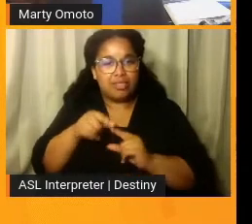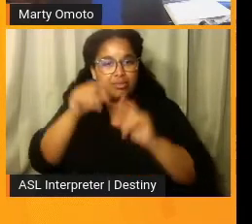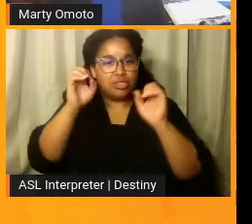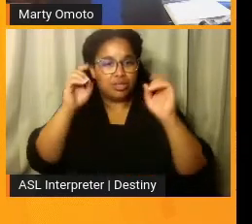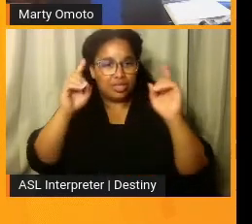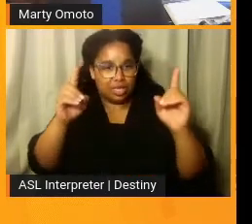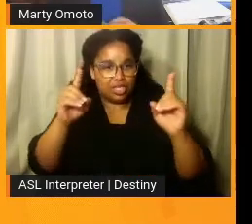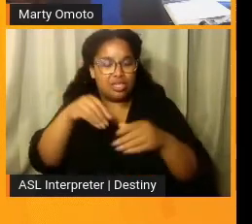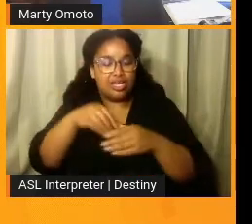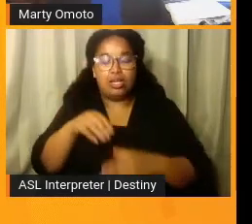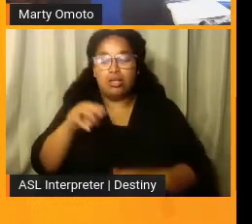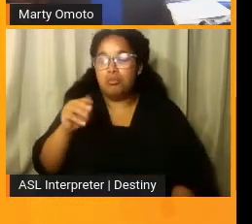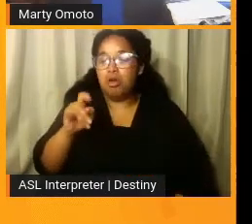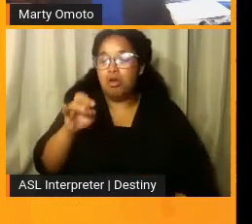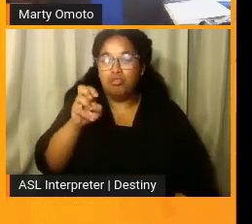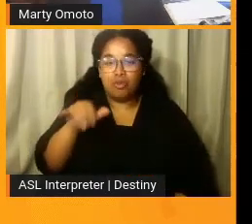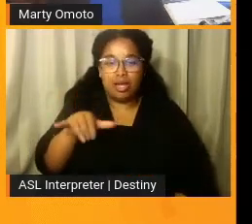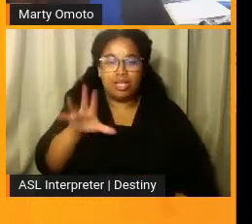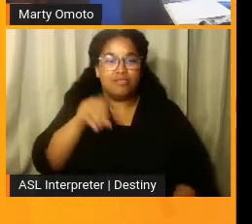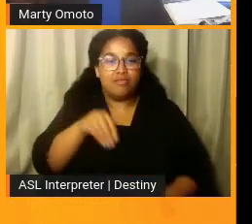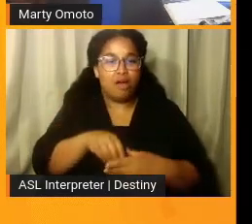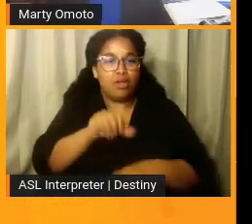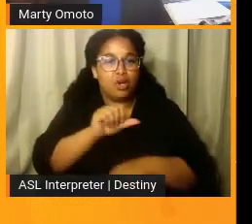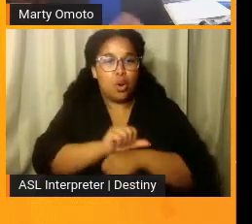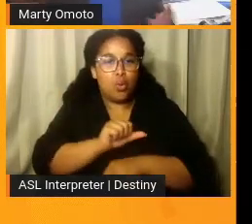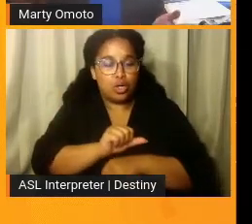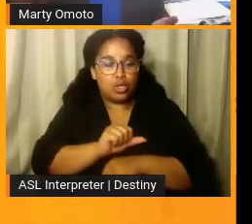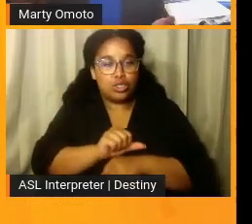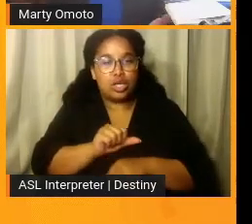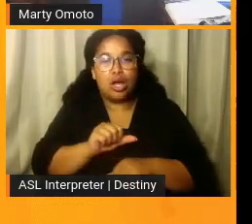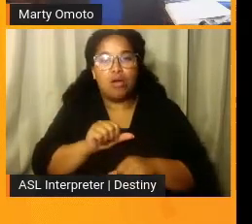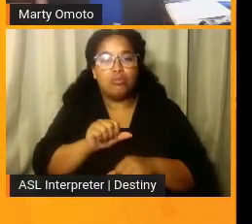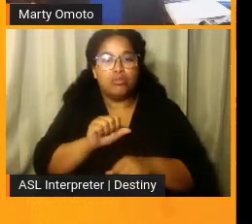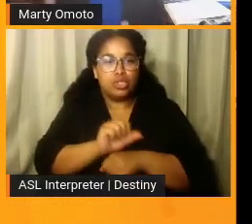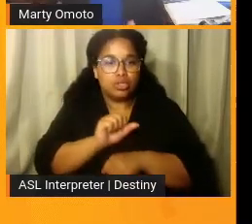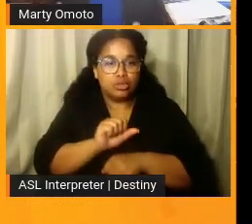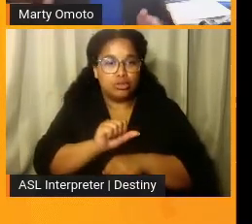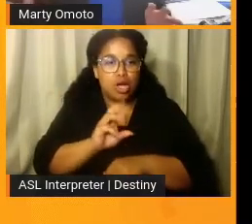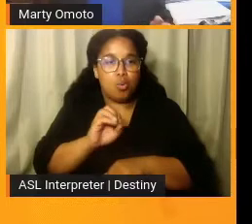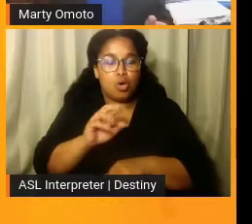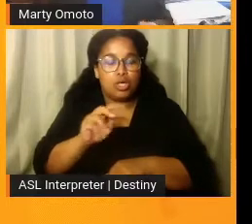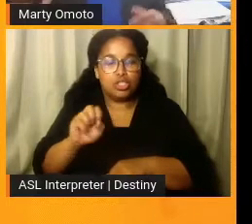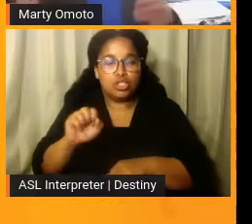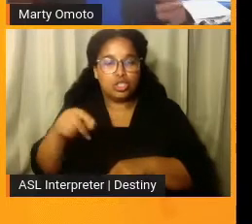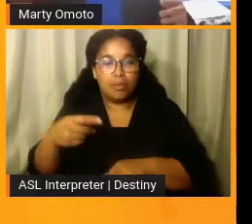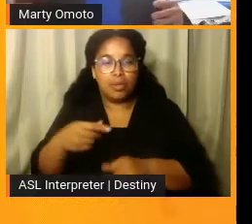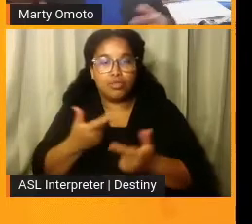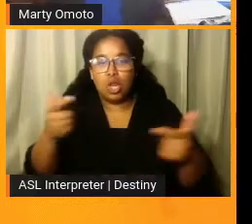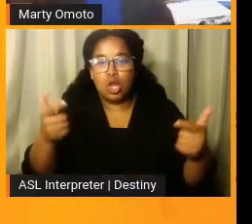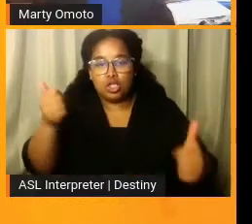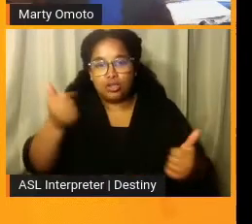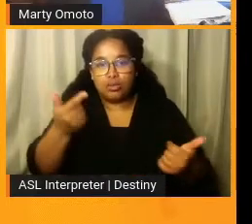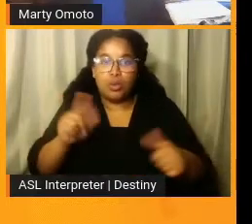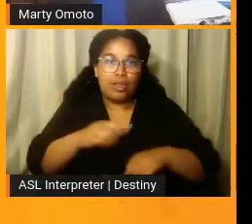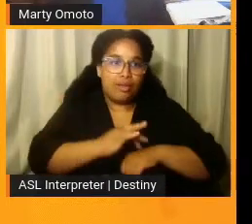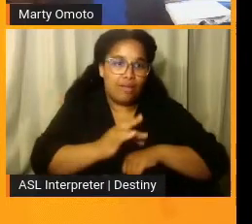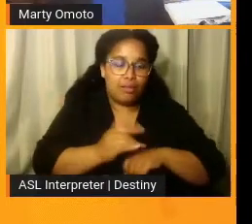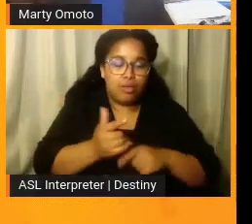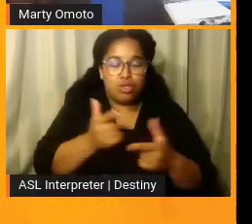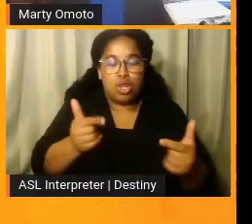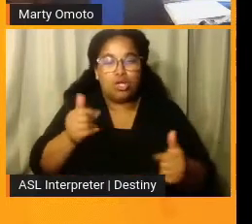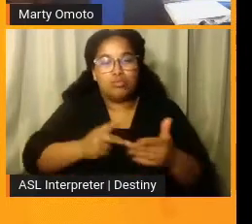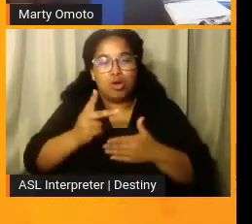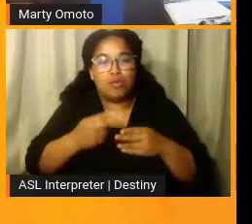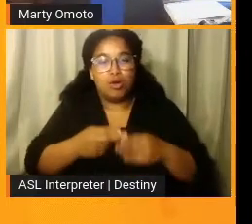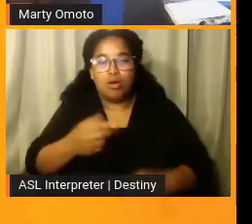in Monterey. And she's in a workshop there in Monterey. That's all that was available. There was a larger program called